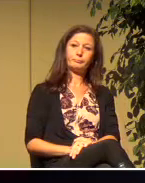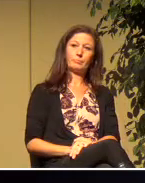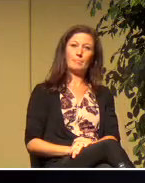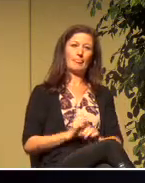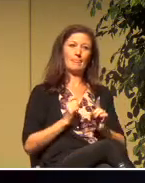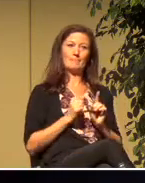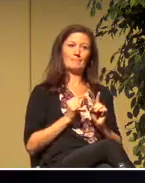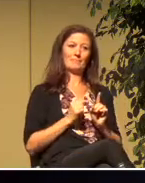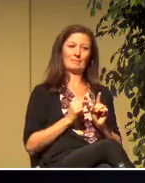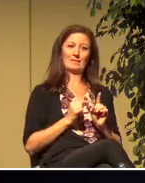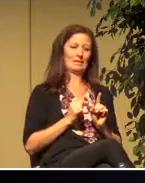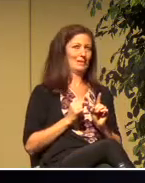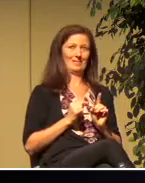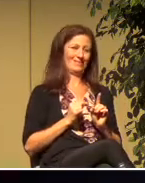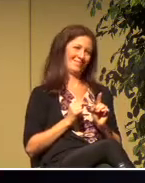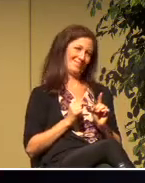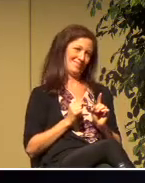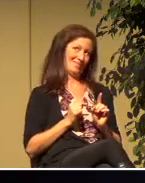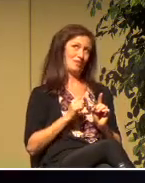Lord really